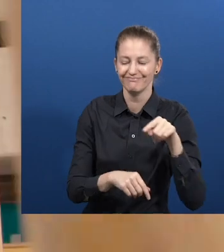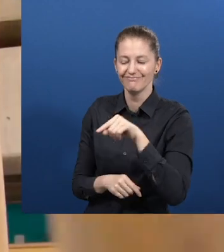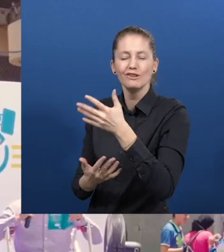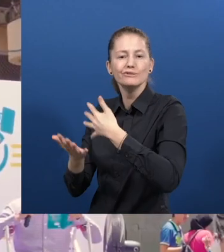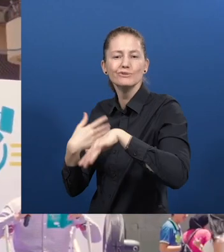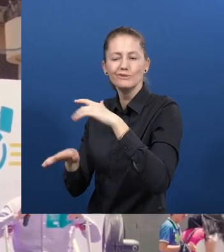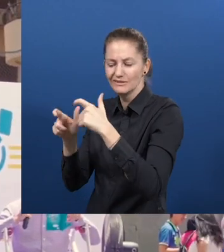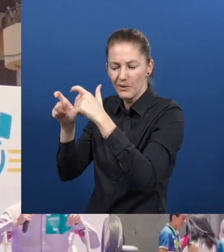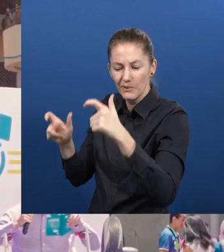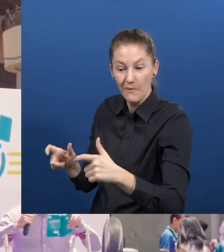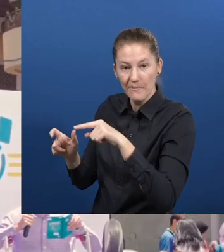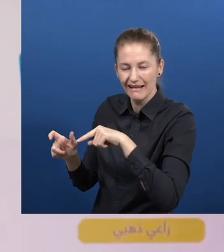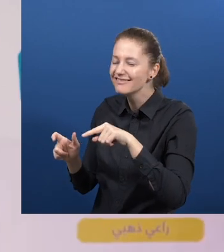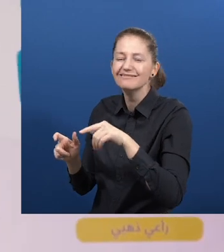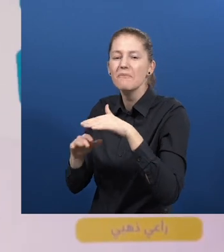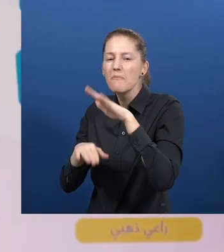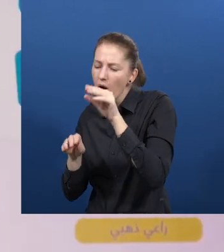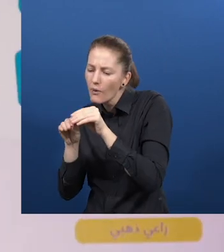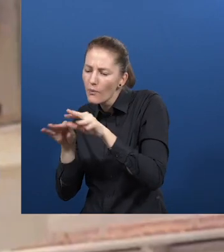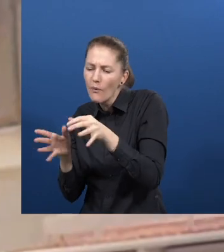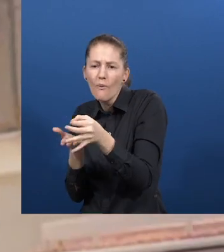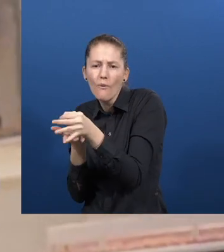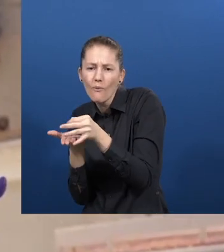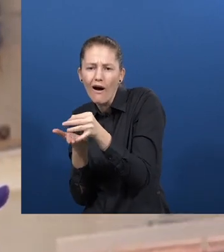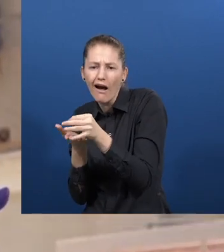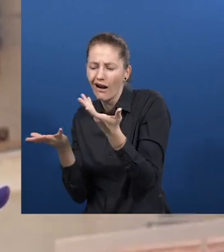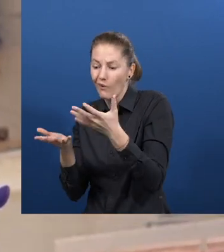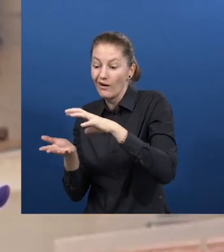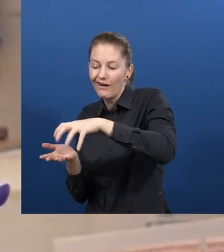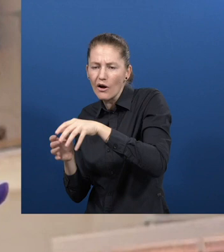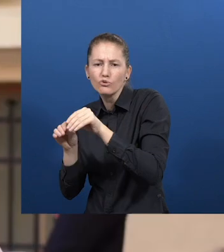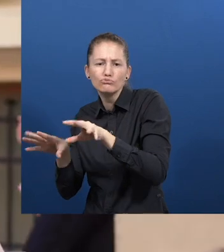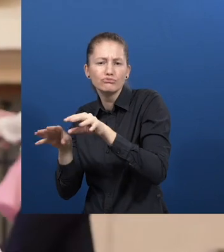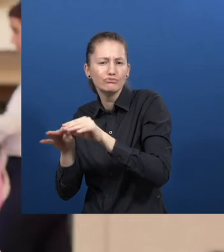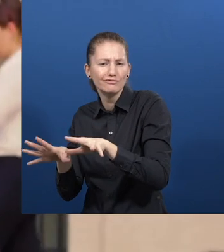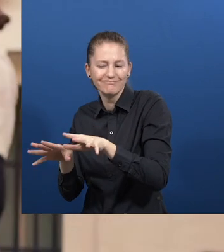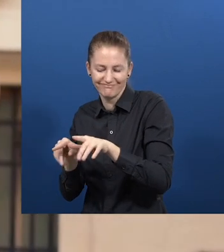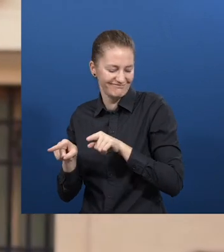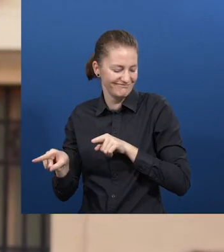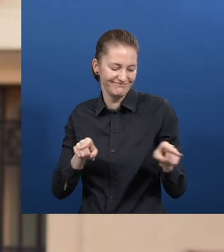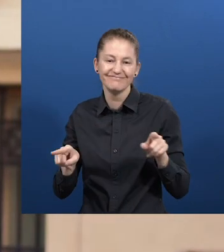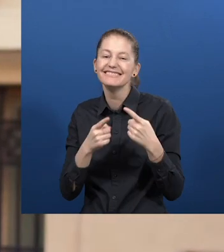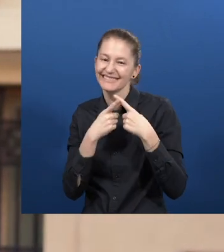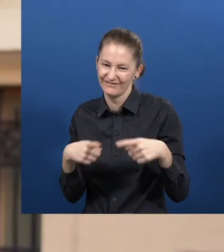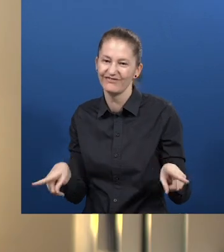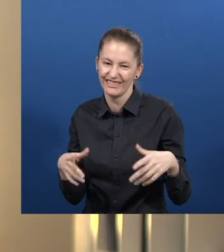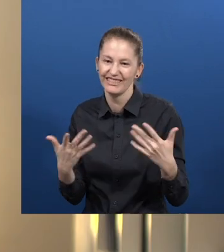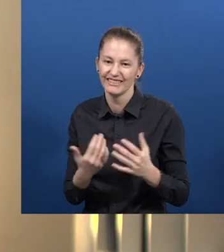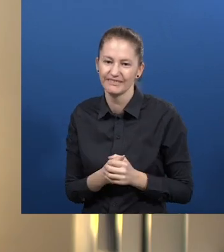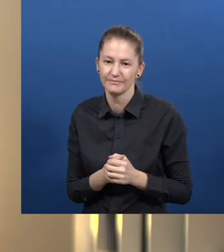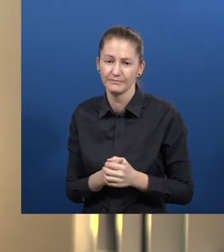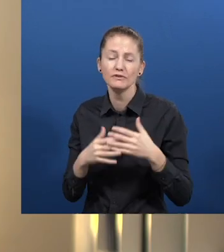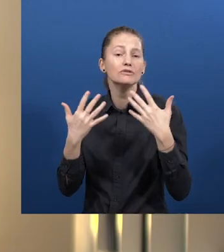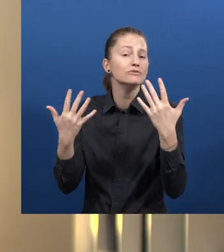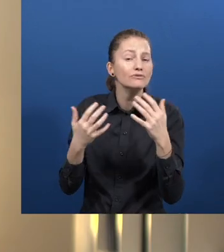all too often remain local or national. A man in a wheelchair kisses a woman's forehead. Well, different elements to that, I think. One is